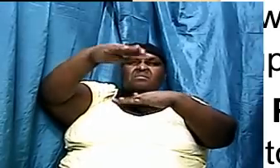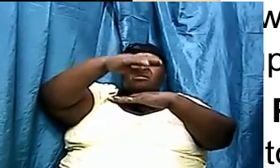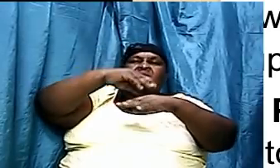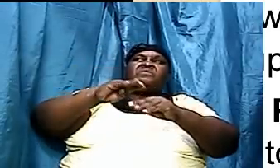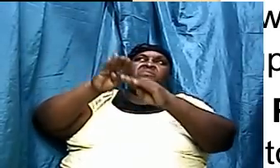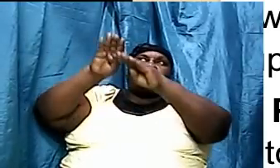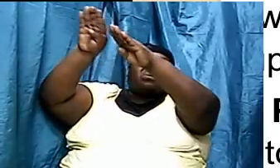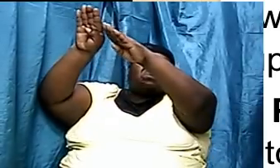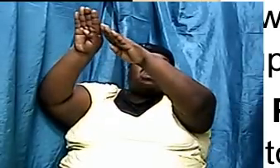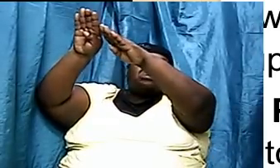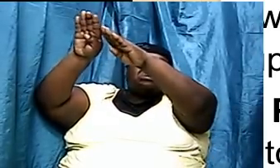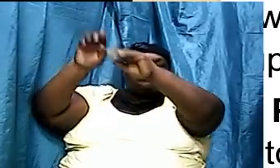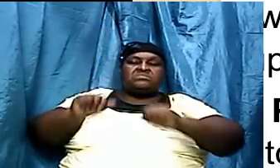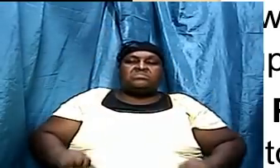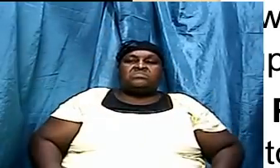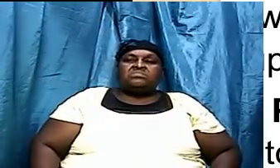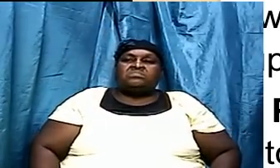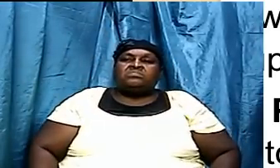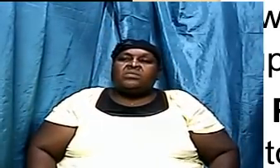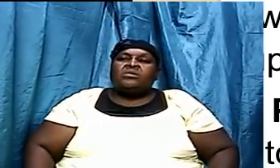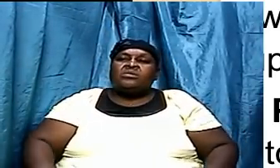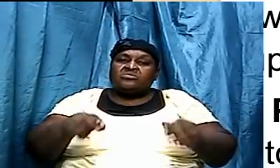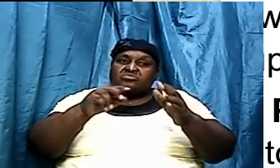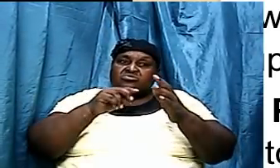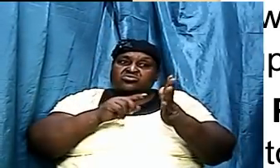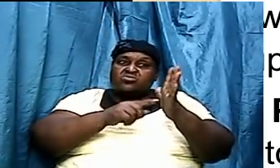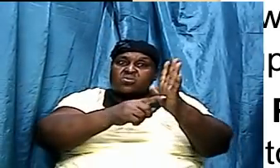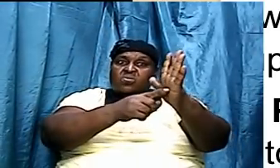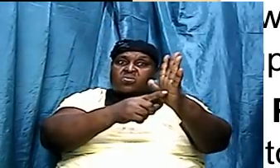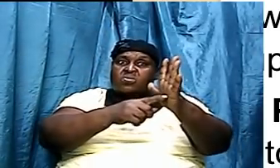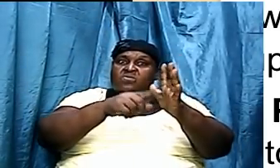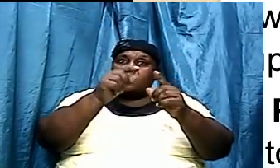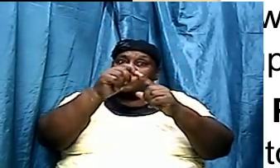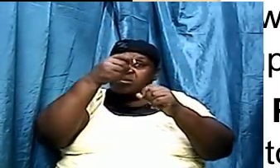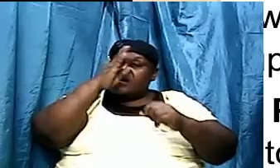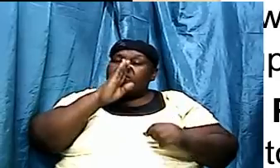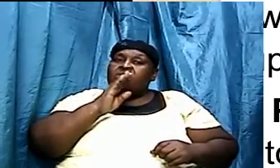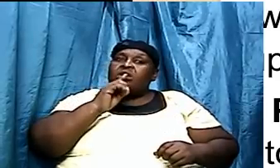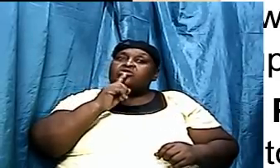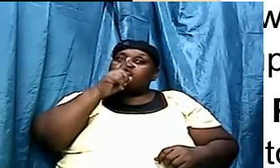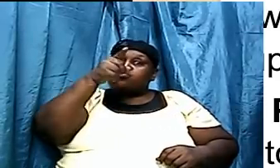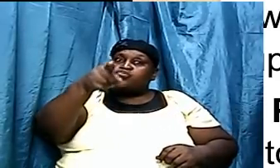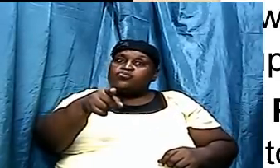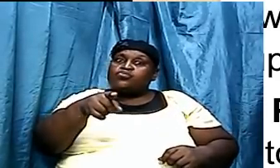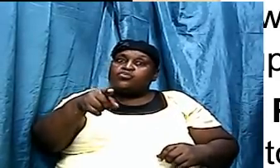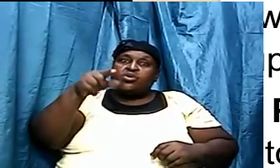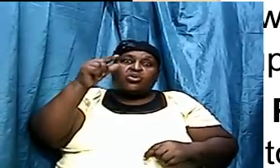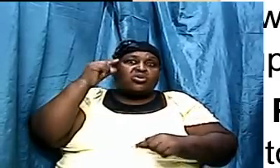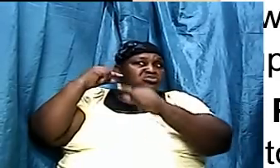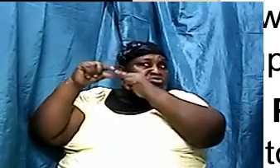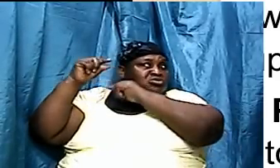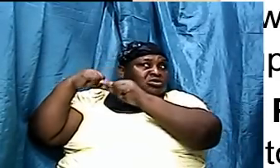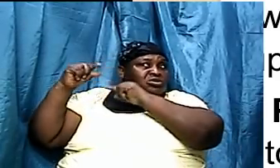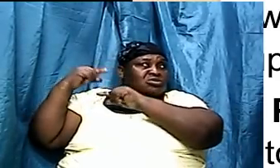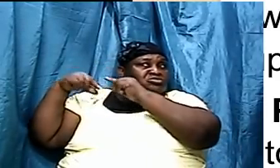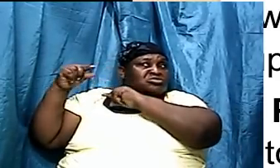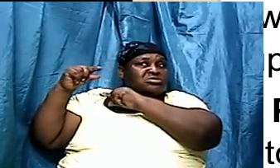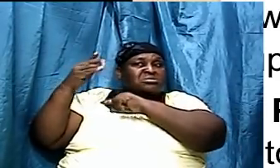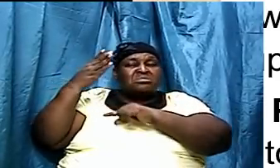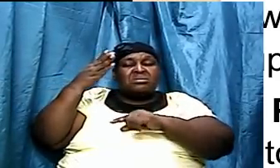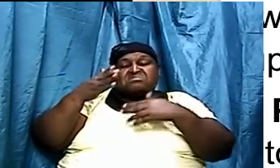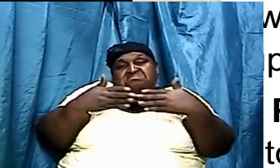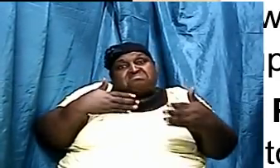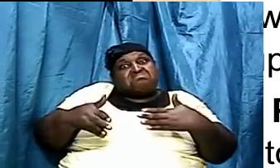to show that the word of God is so true geology probably didn't understand